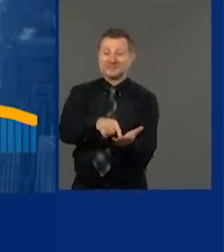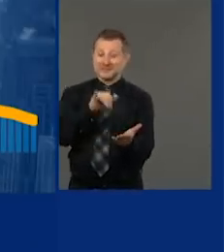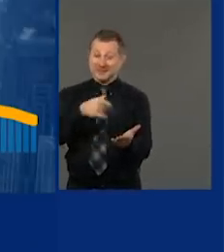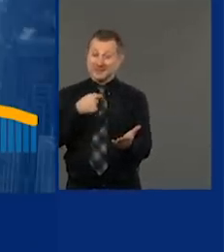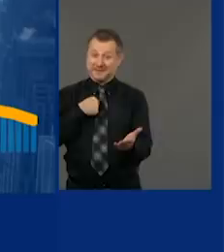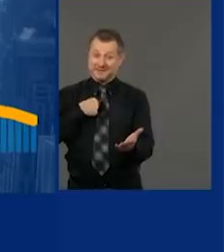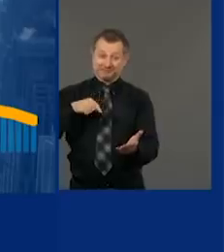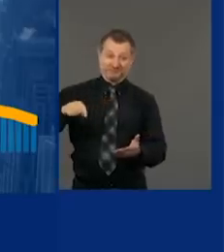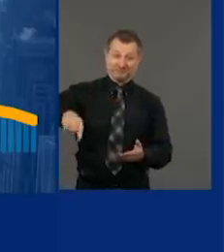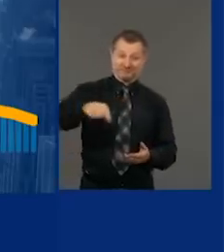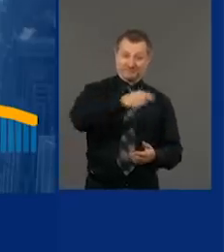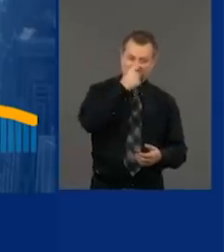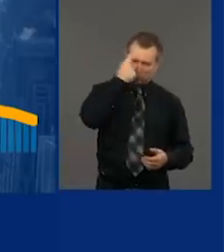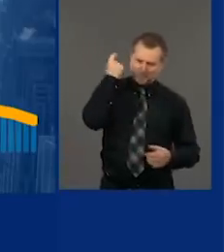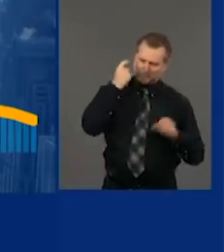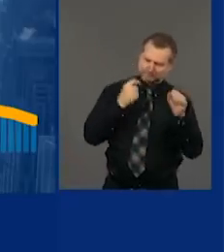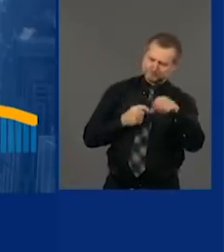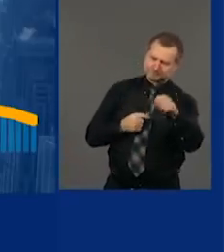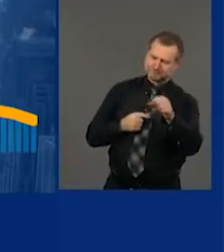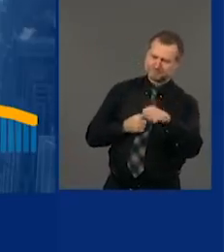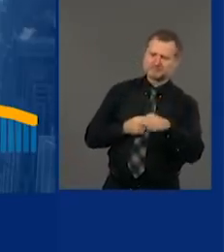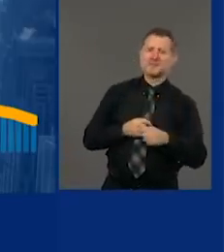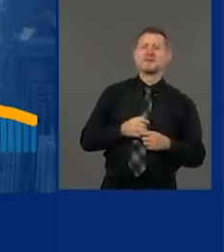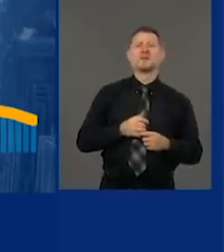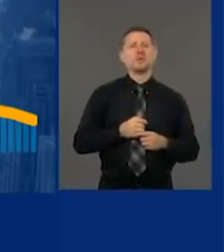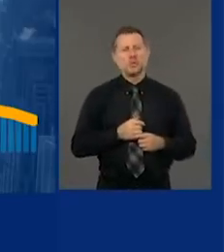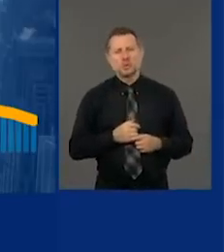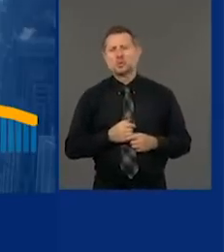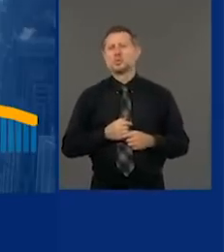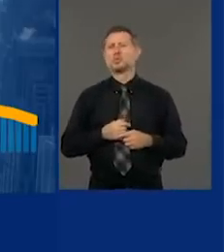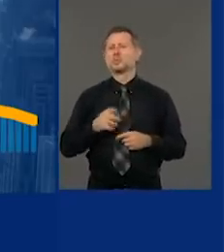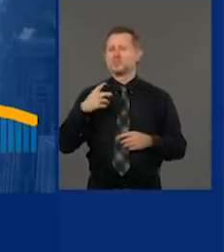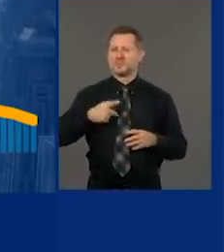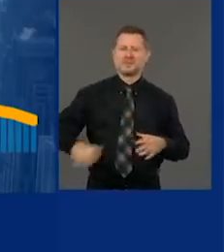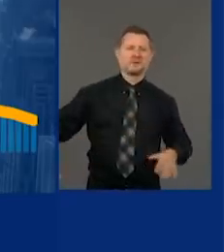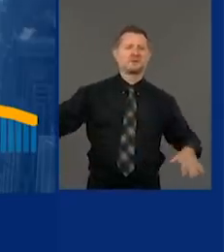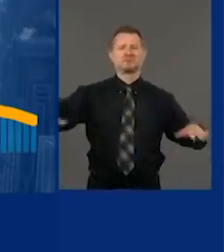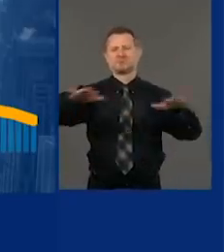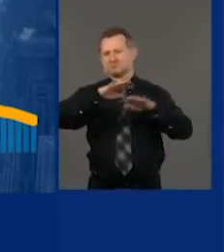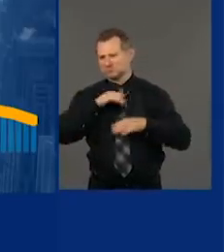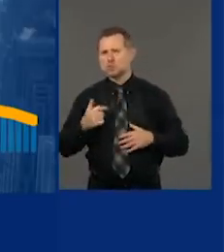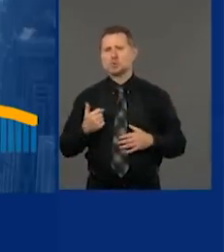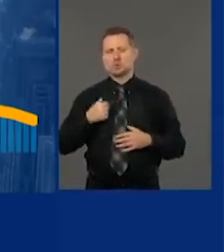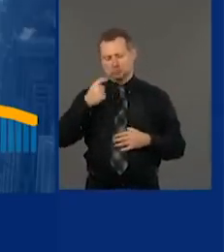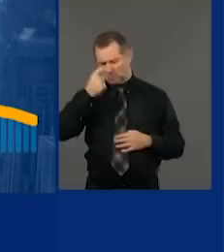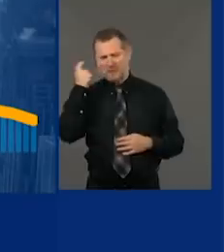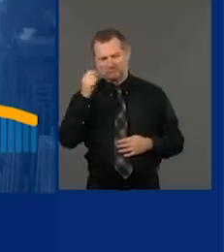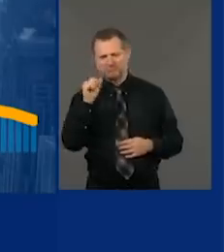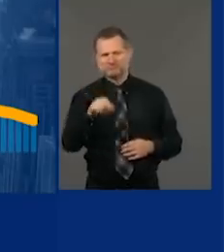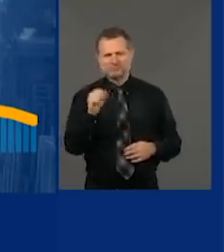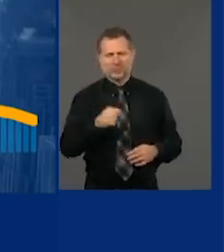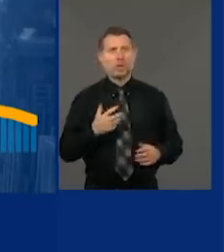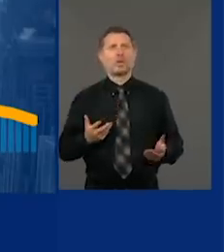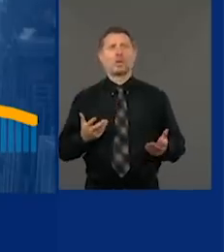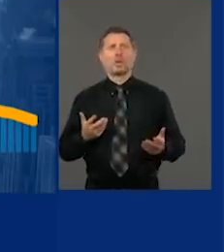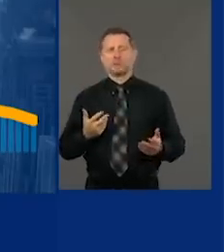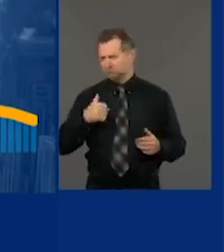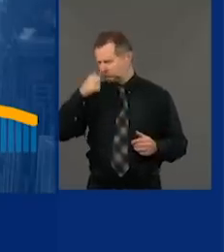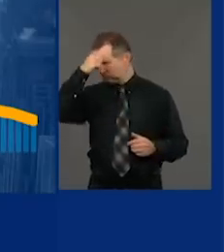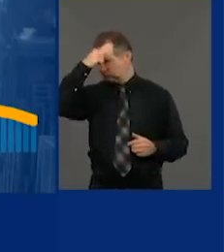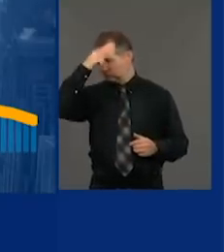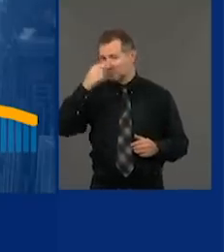socially traumatic, and historic.